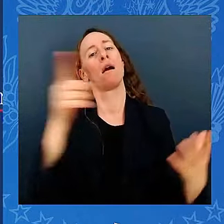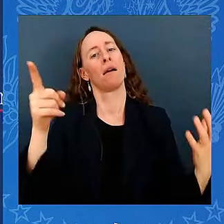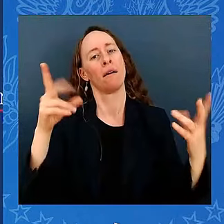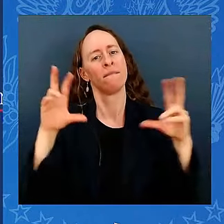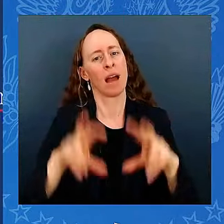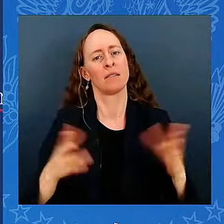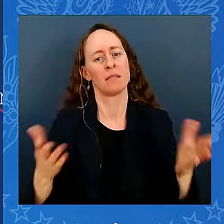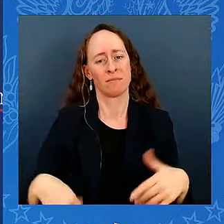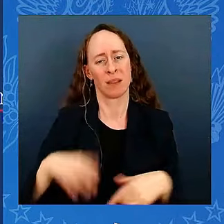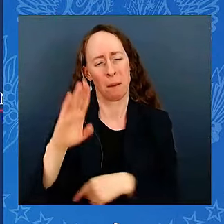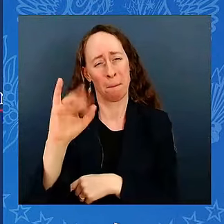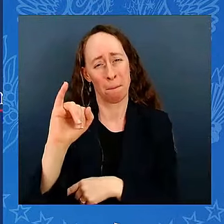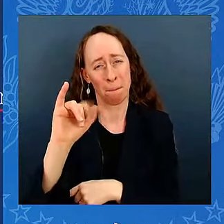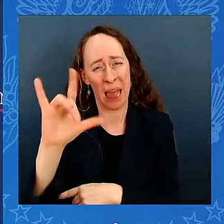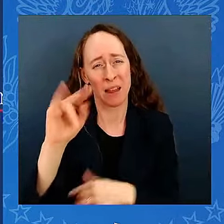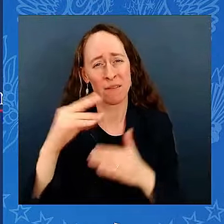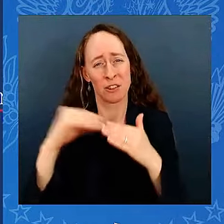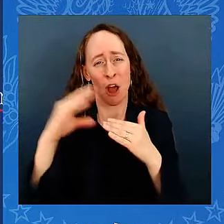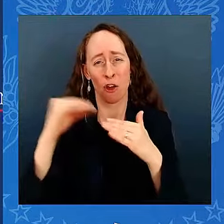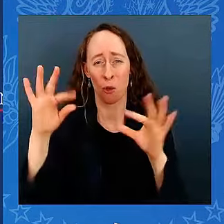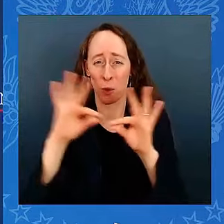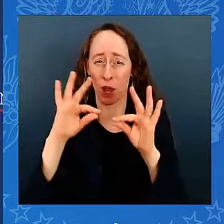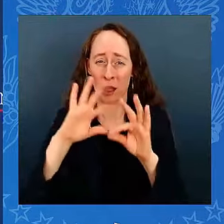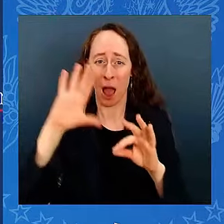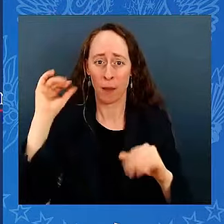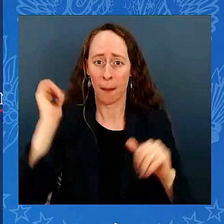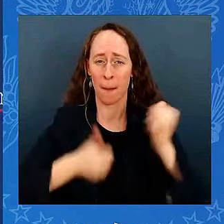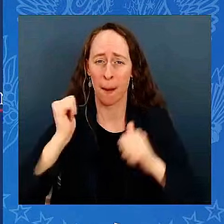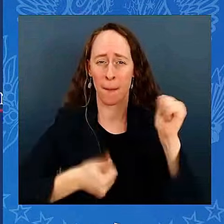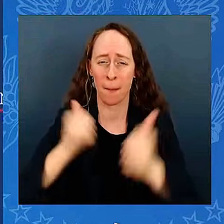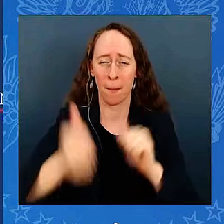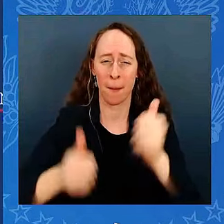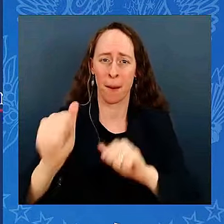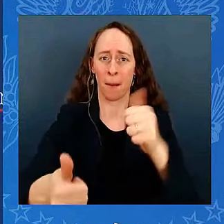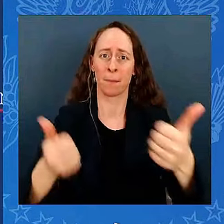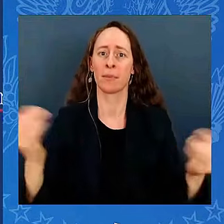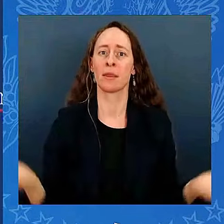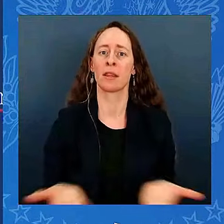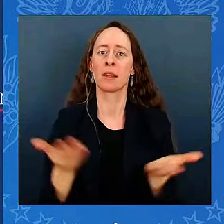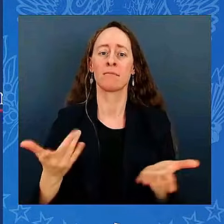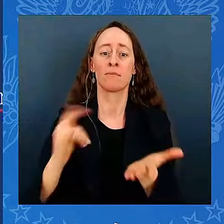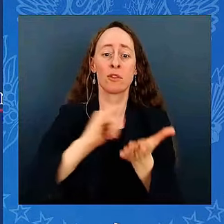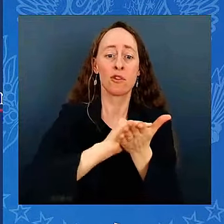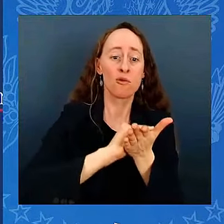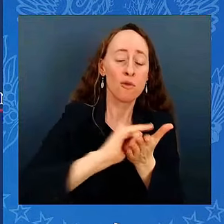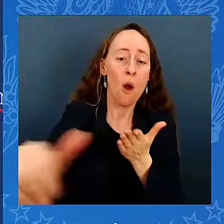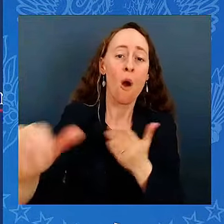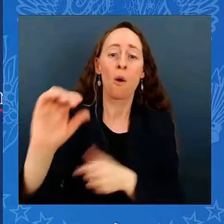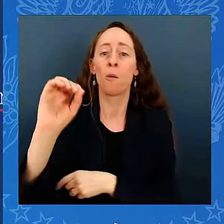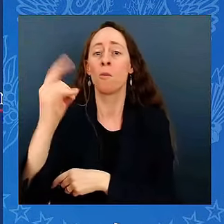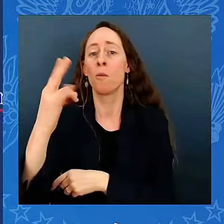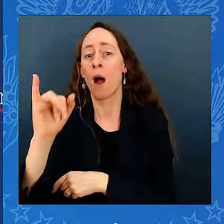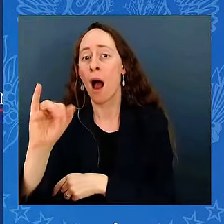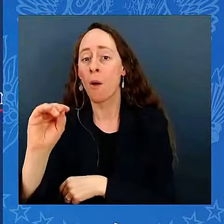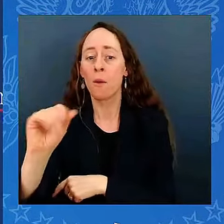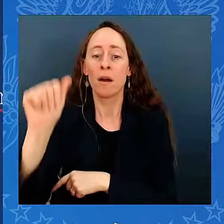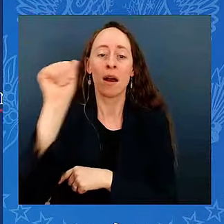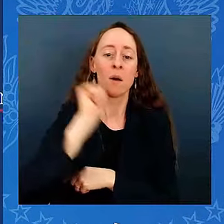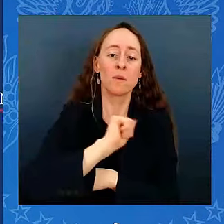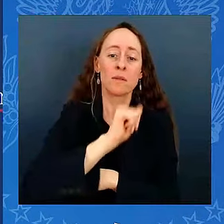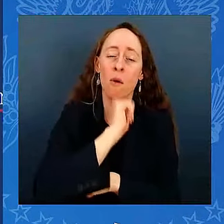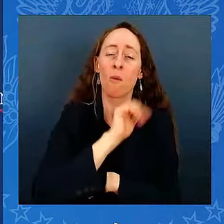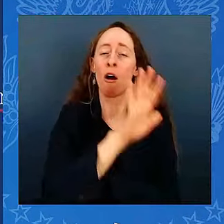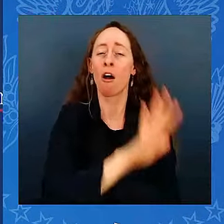chip factories right here in America, New York, Ohio, Arizona, all across the country. You know, it takes time to build these factories,